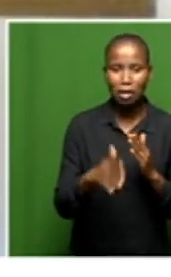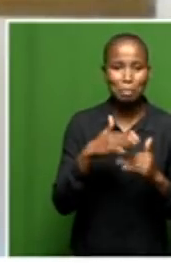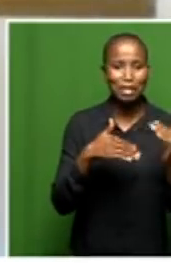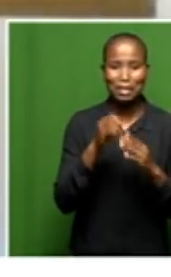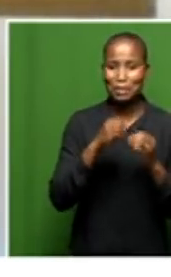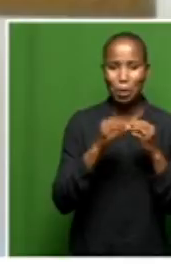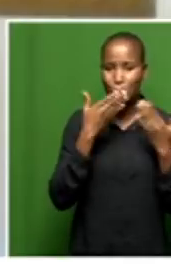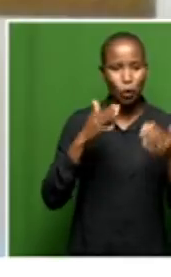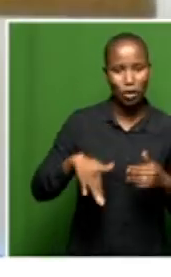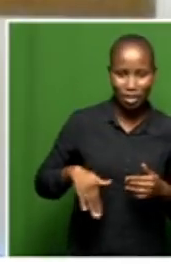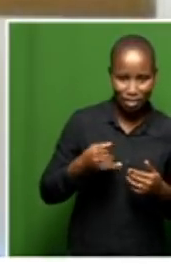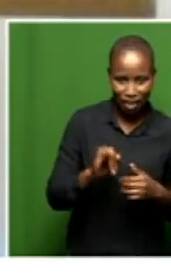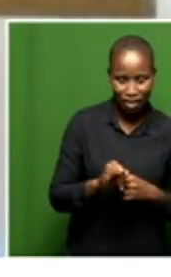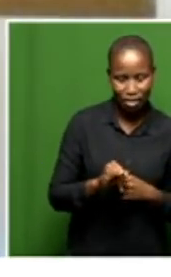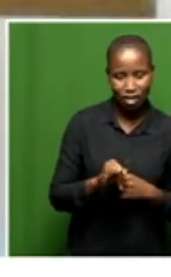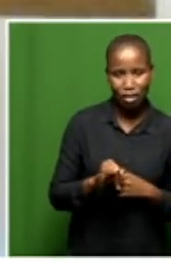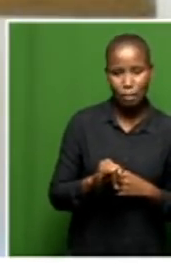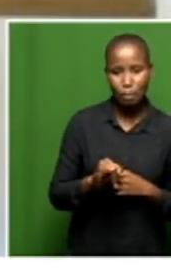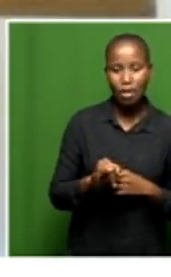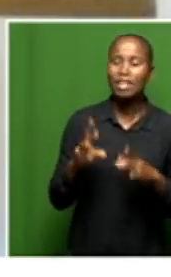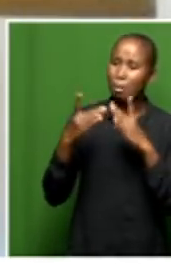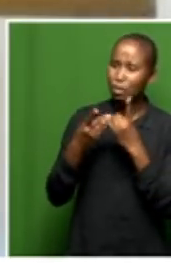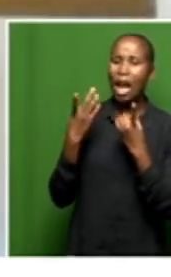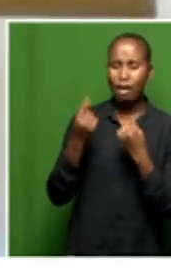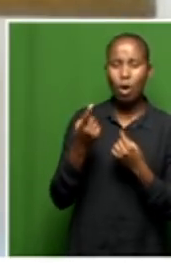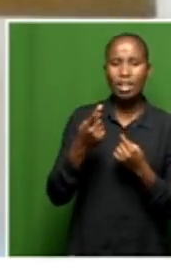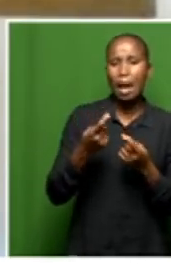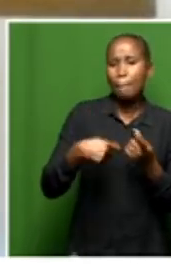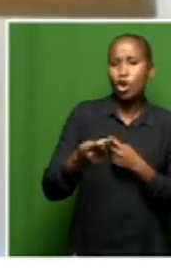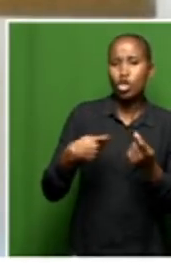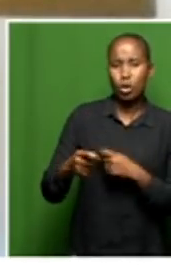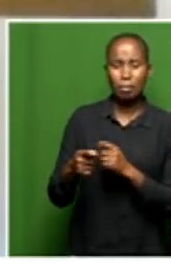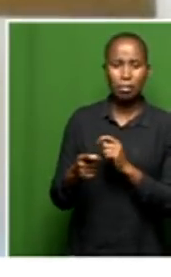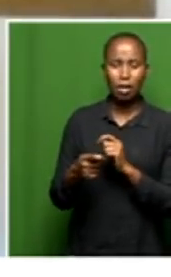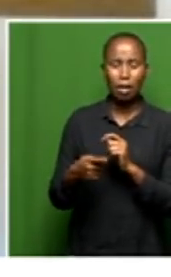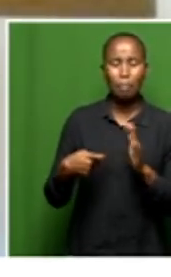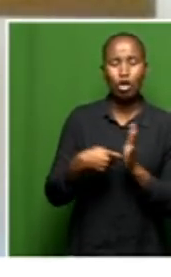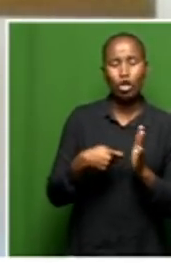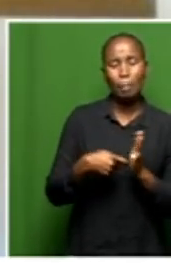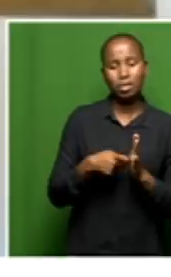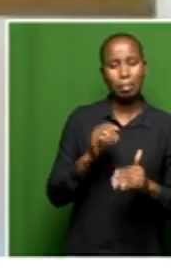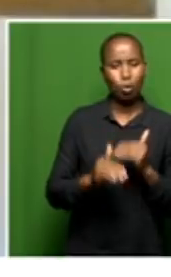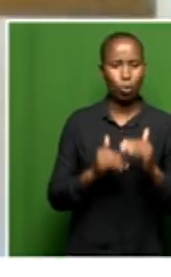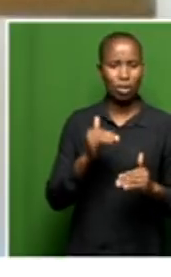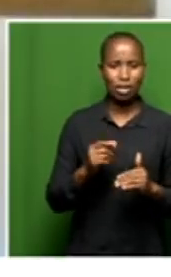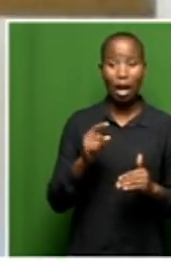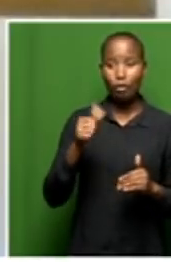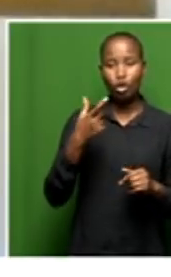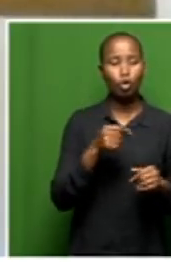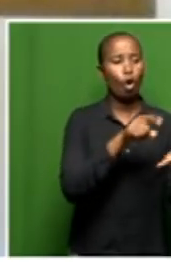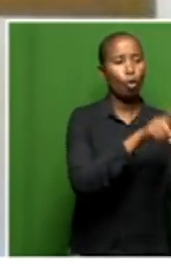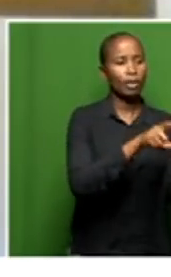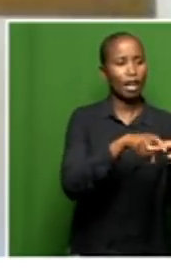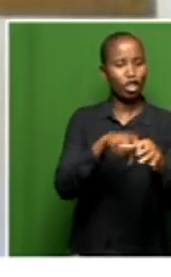So the department has a procurement process. You know, they first asked for quotations,